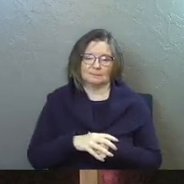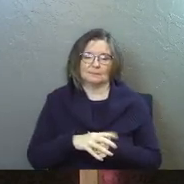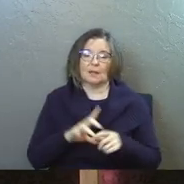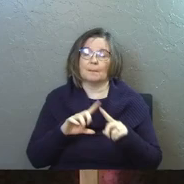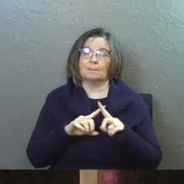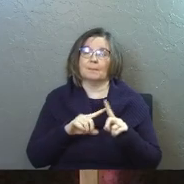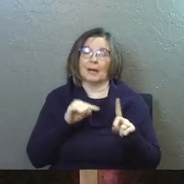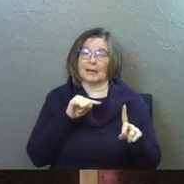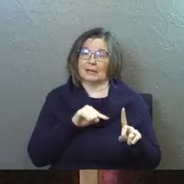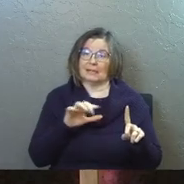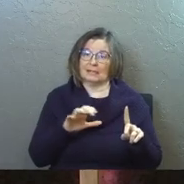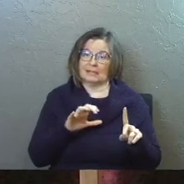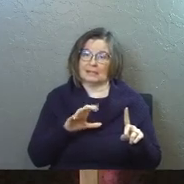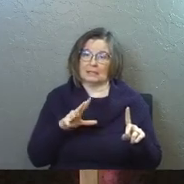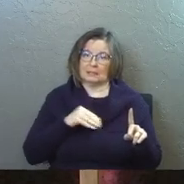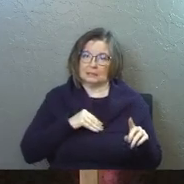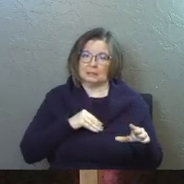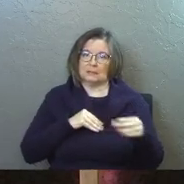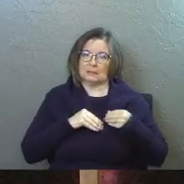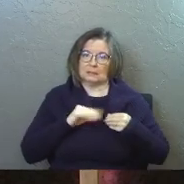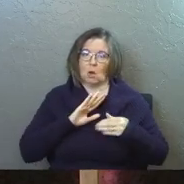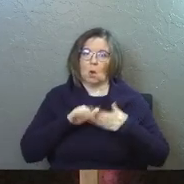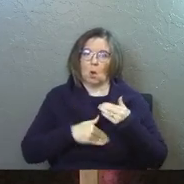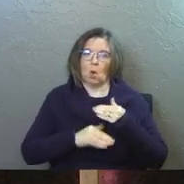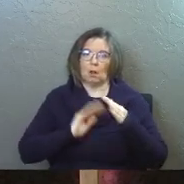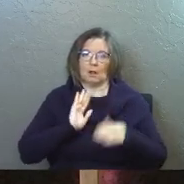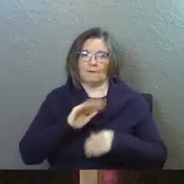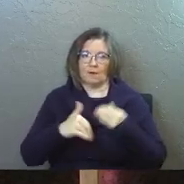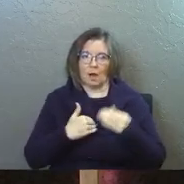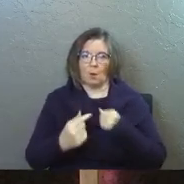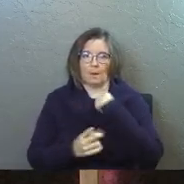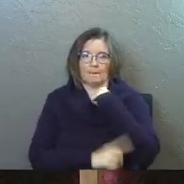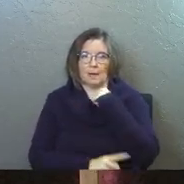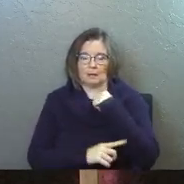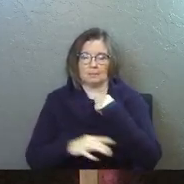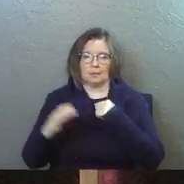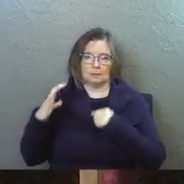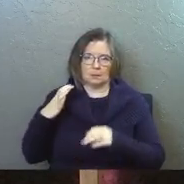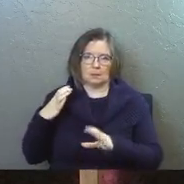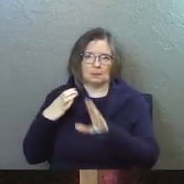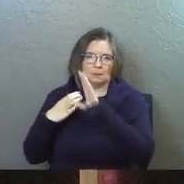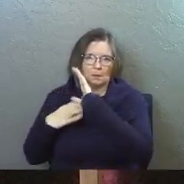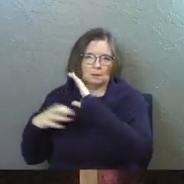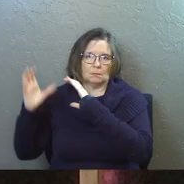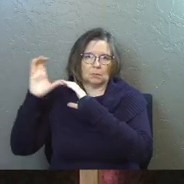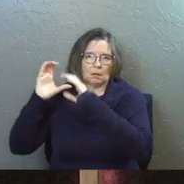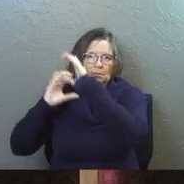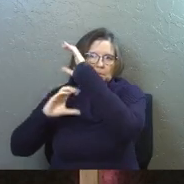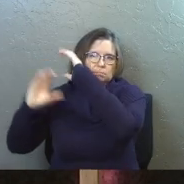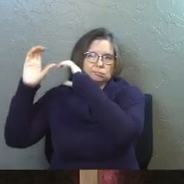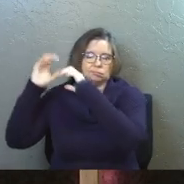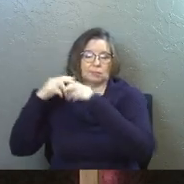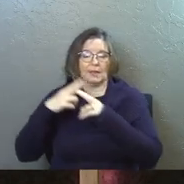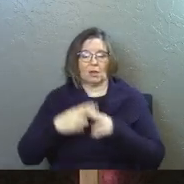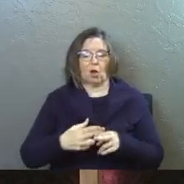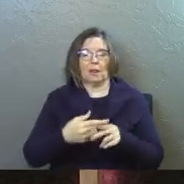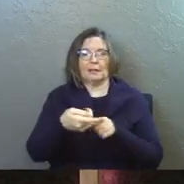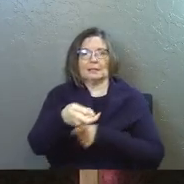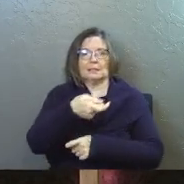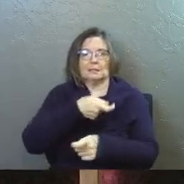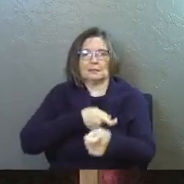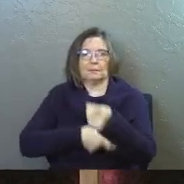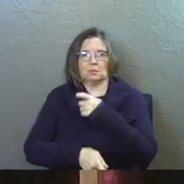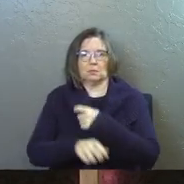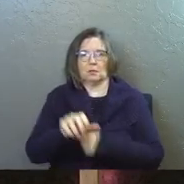But he did it. And he carried all of our punishments in himself. The theologians call this concept substitutionary atonement.